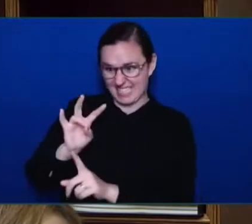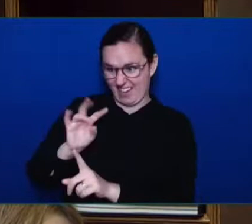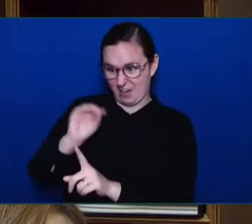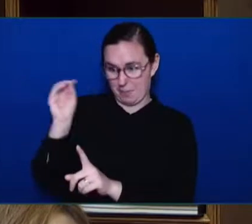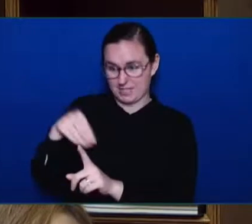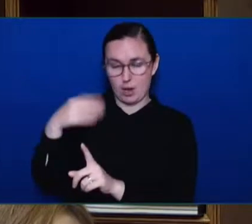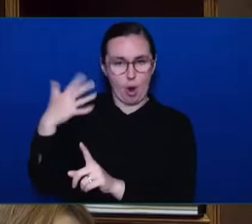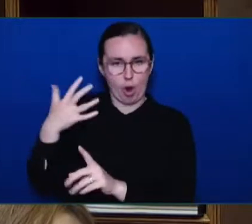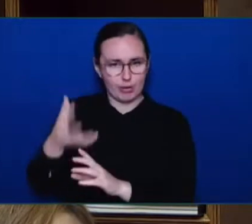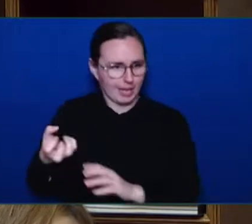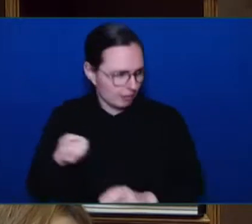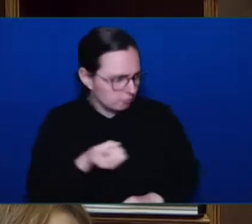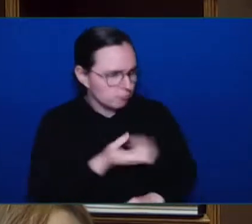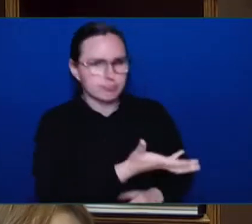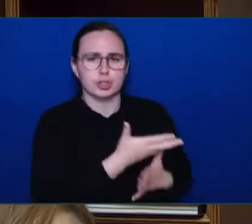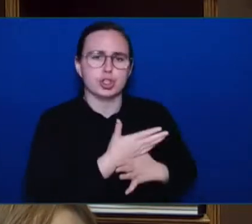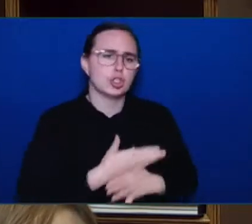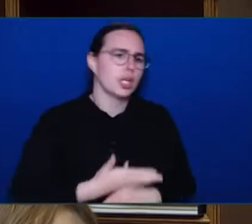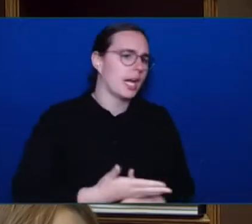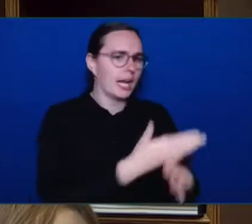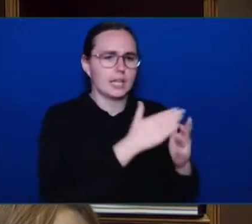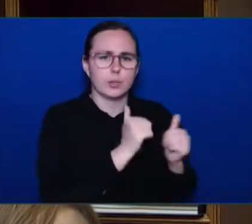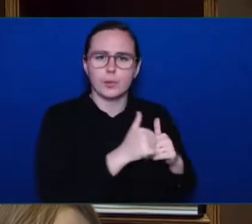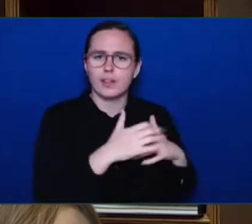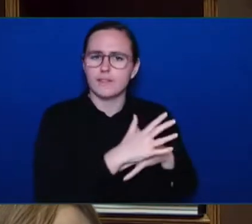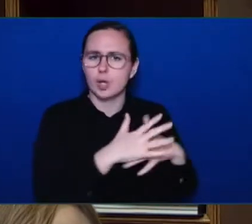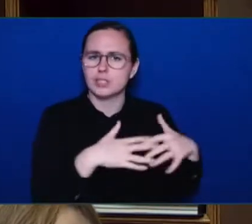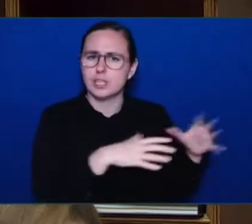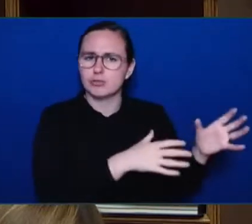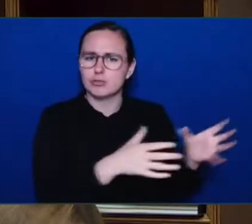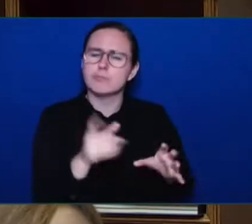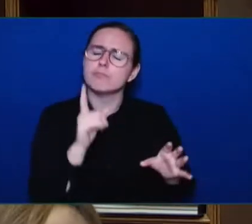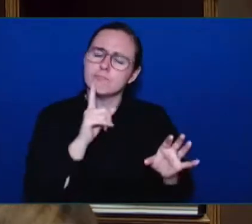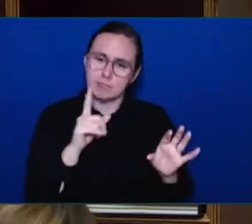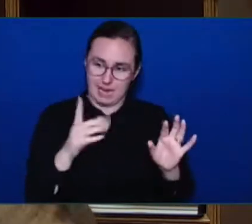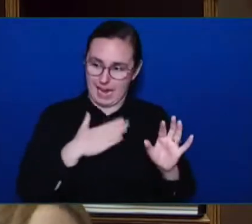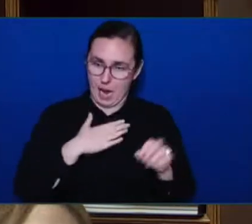every single day in our government, and we're going to continue to do that work.